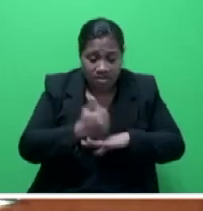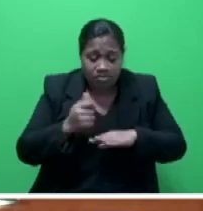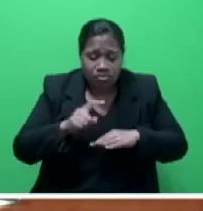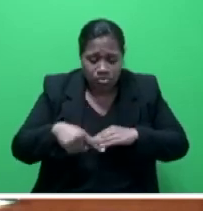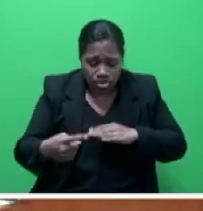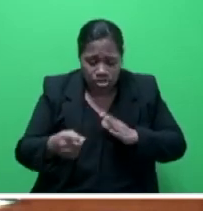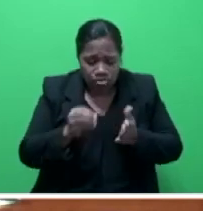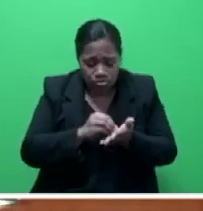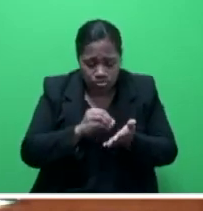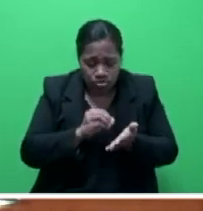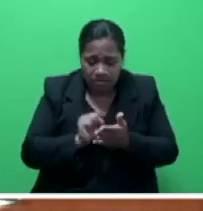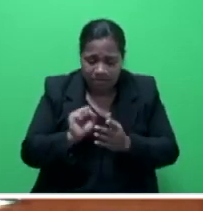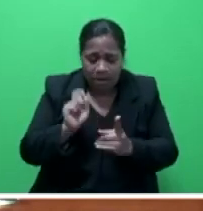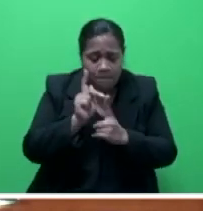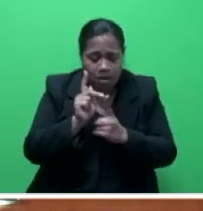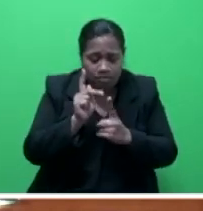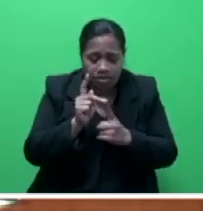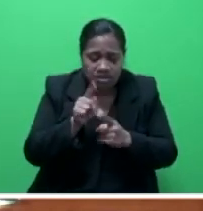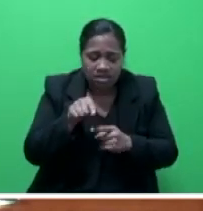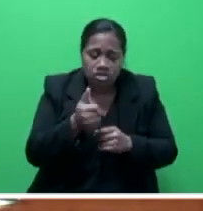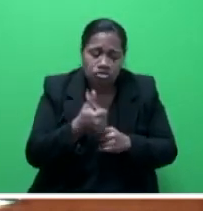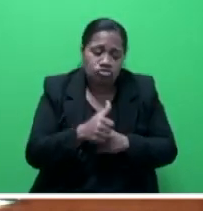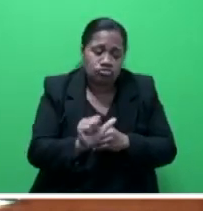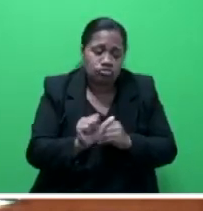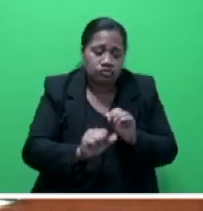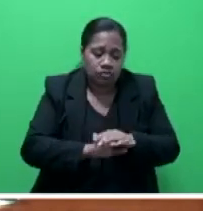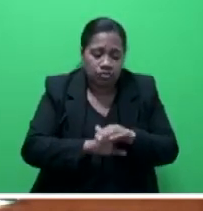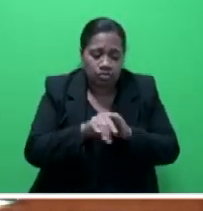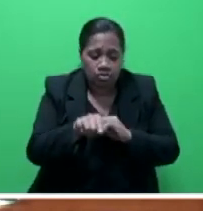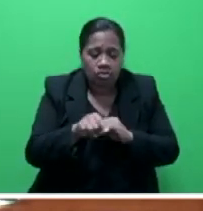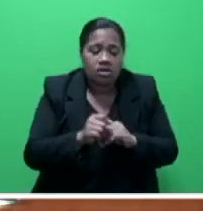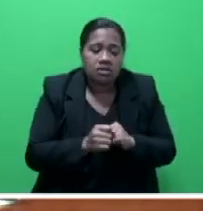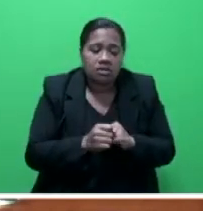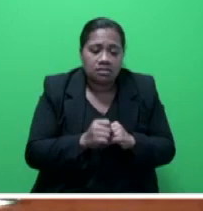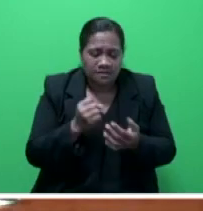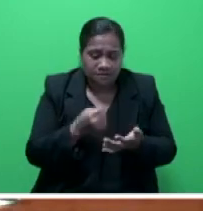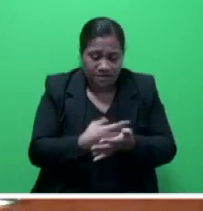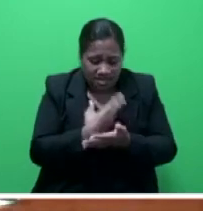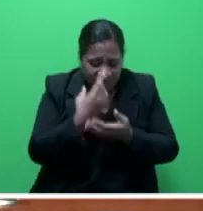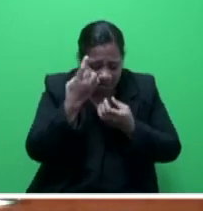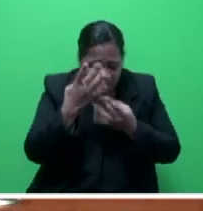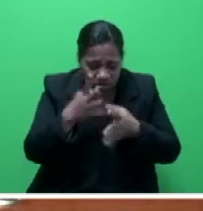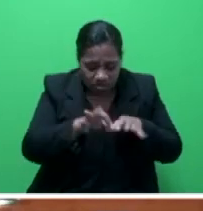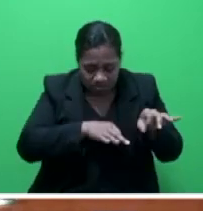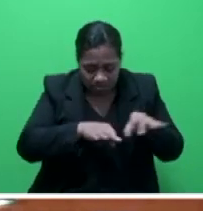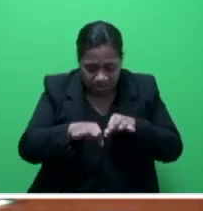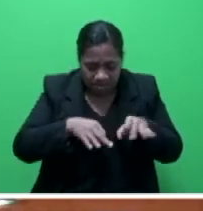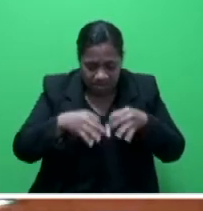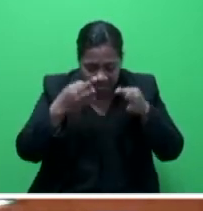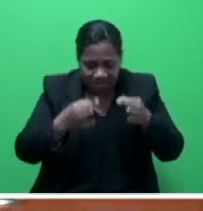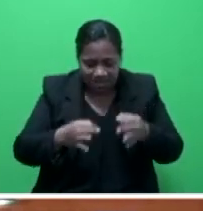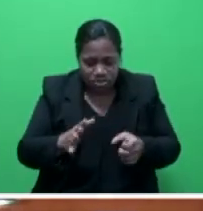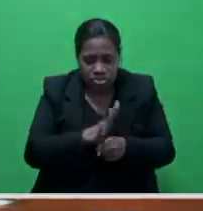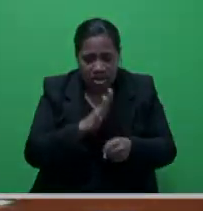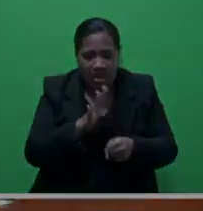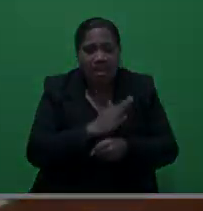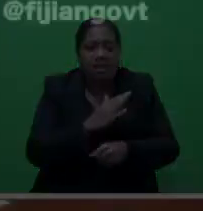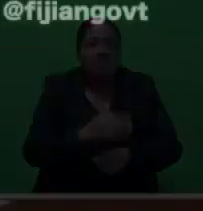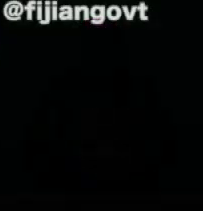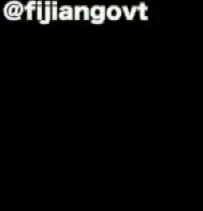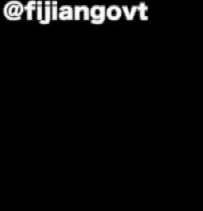purpose as a useful tool for effective and informed planning and decision making. Thank Thank you, Mr. Speaker, Sir.